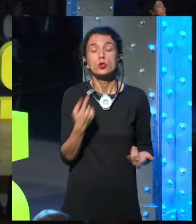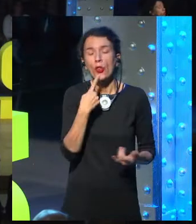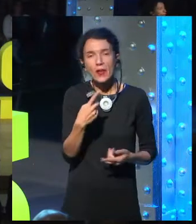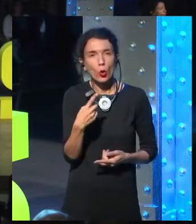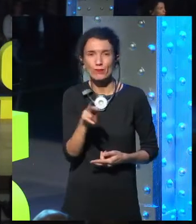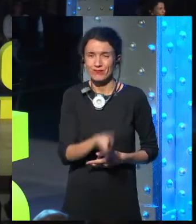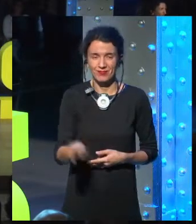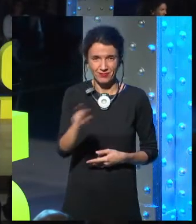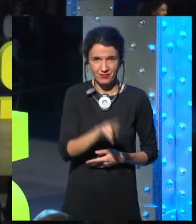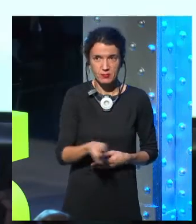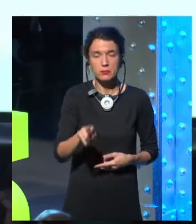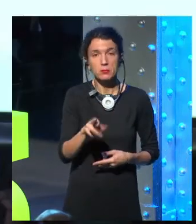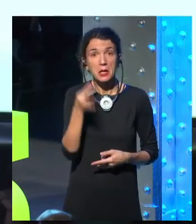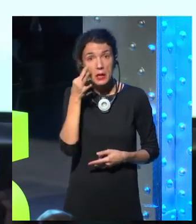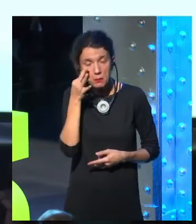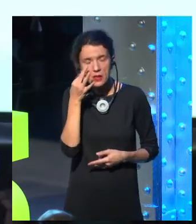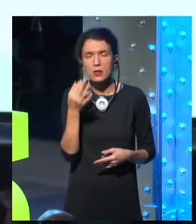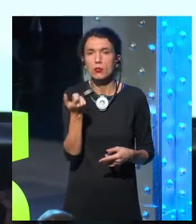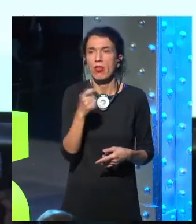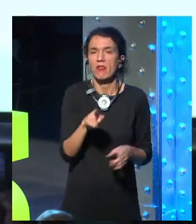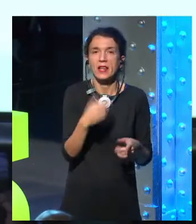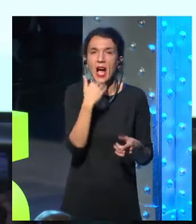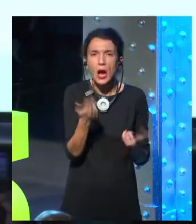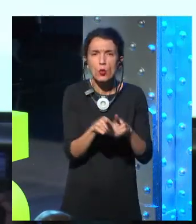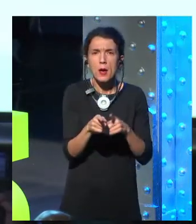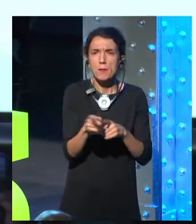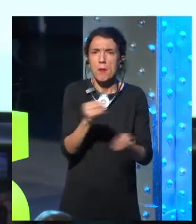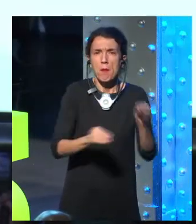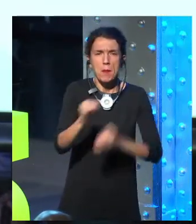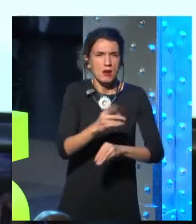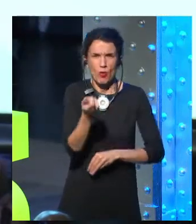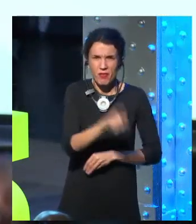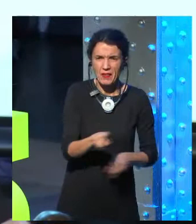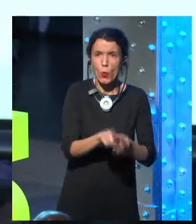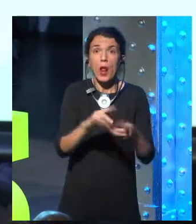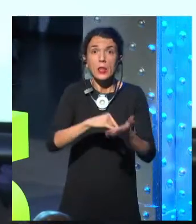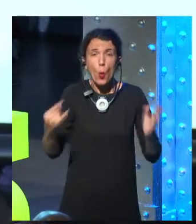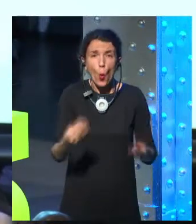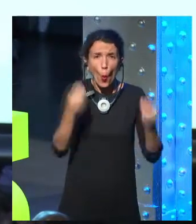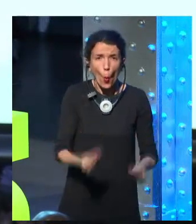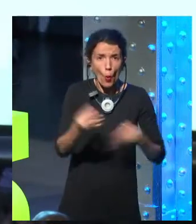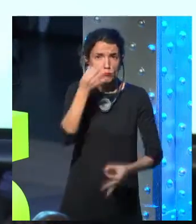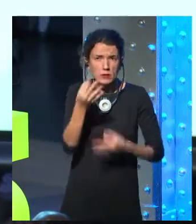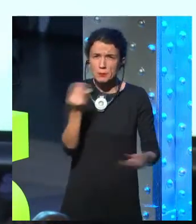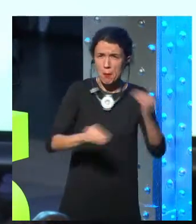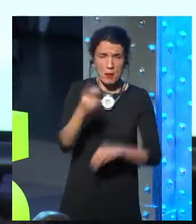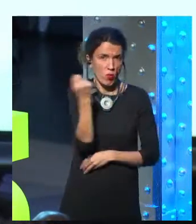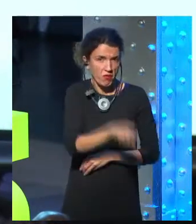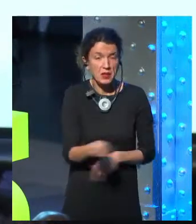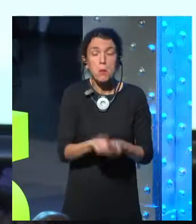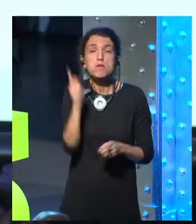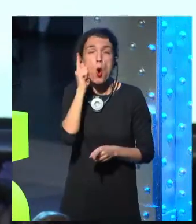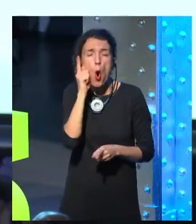As the founder of Calm Technology says, we don't need smarter devices. We need smarter people. What are we doing putting